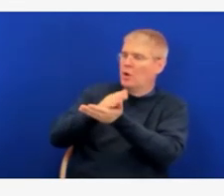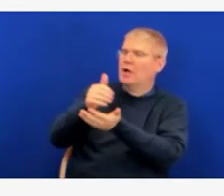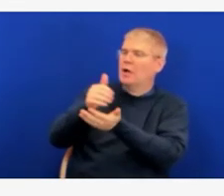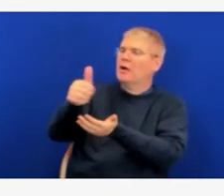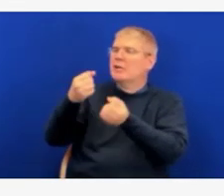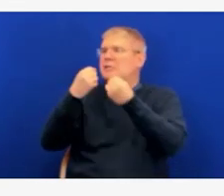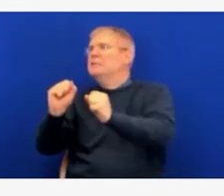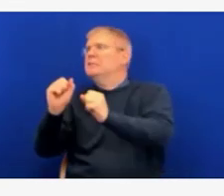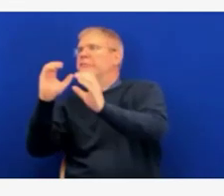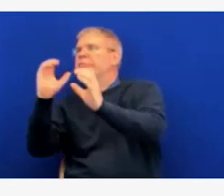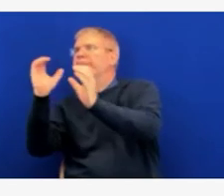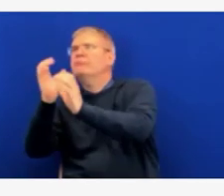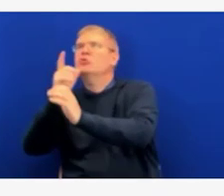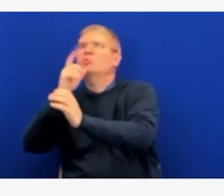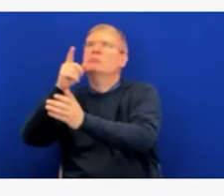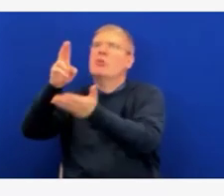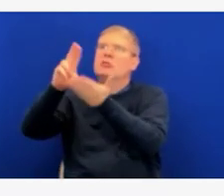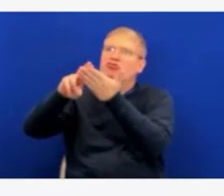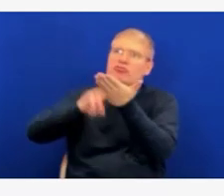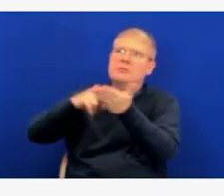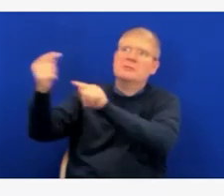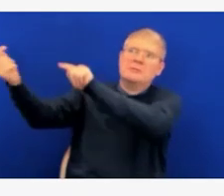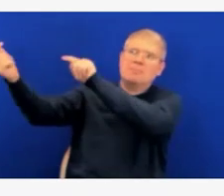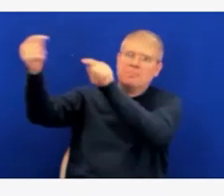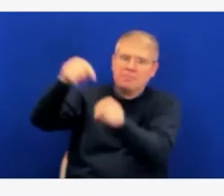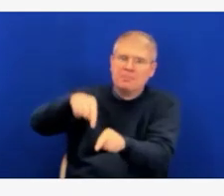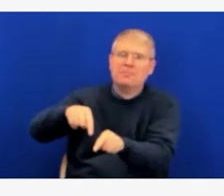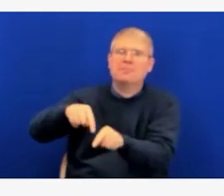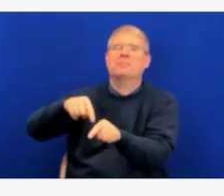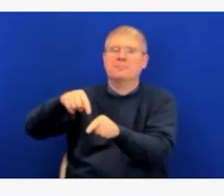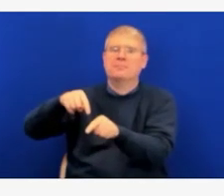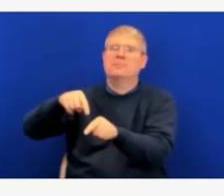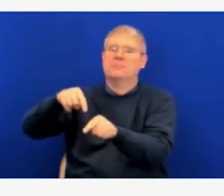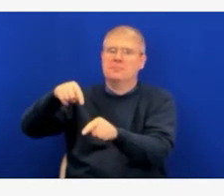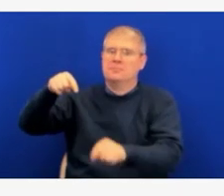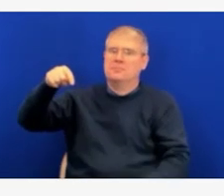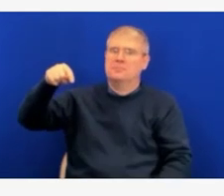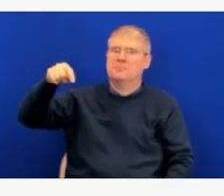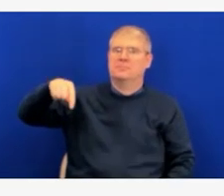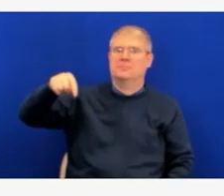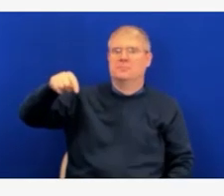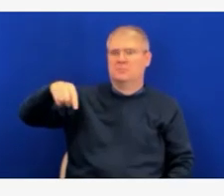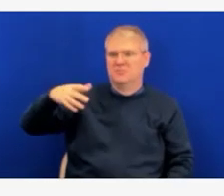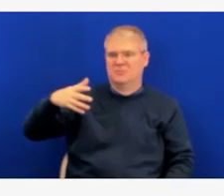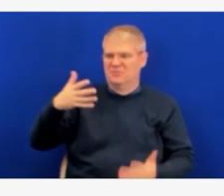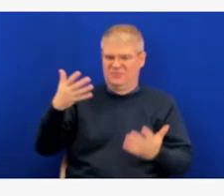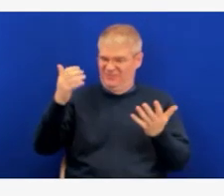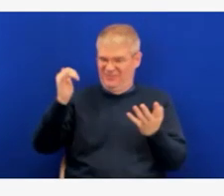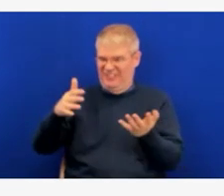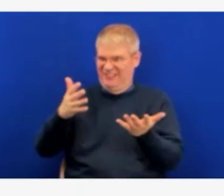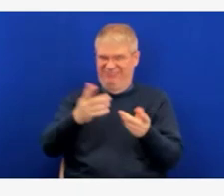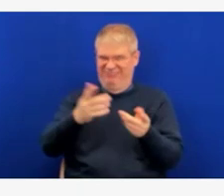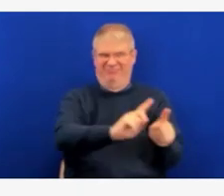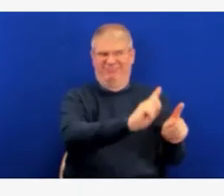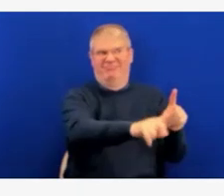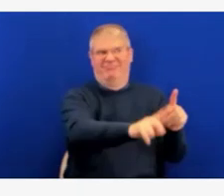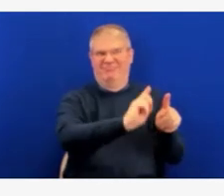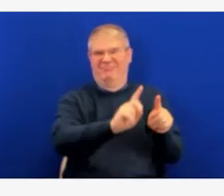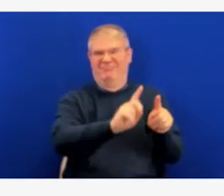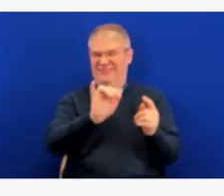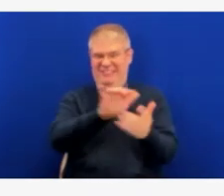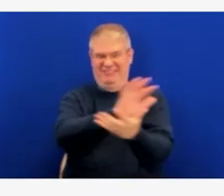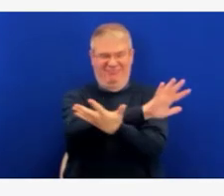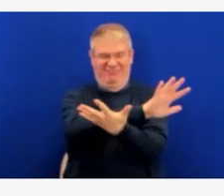school, and different schools are at different places. It's not a matter of when they got the money. It's more about what their